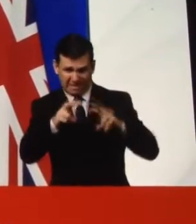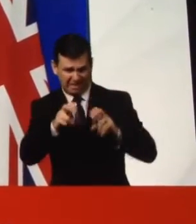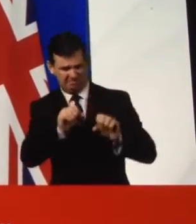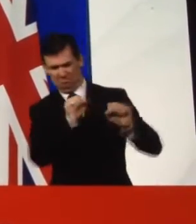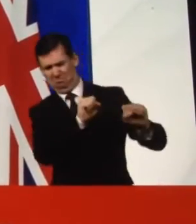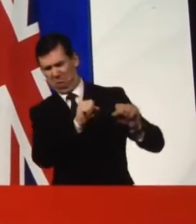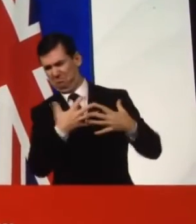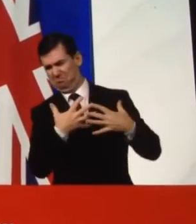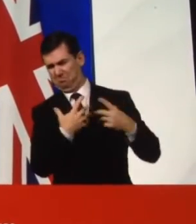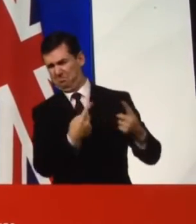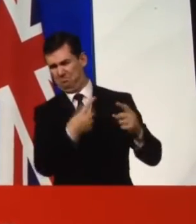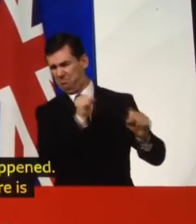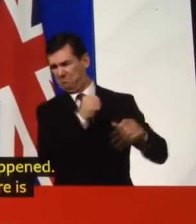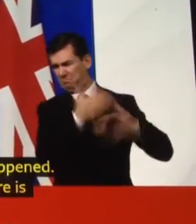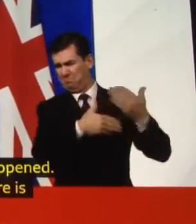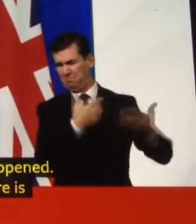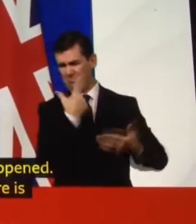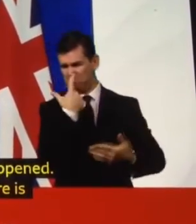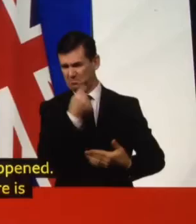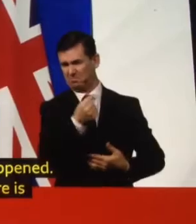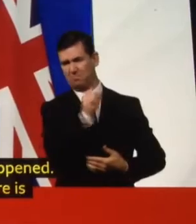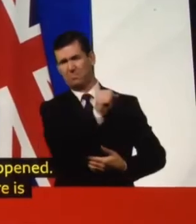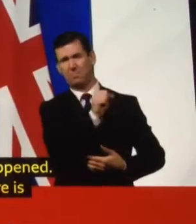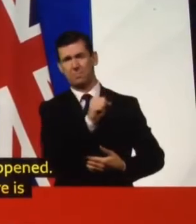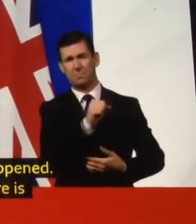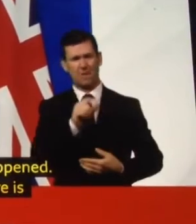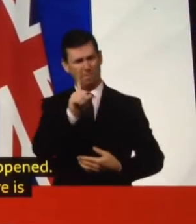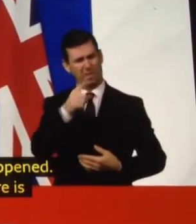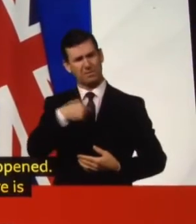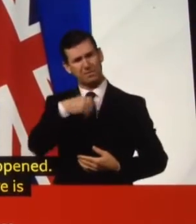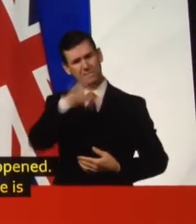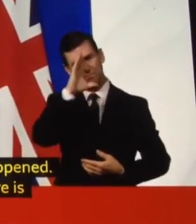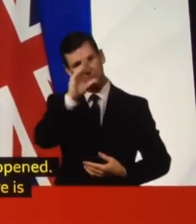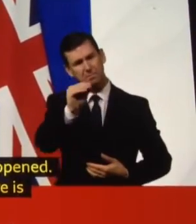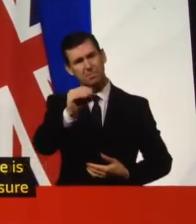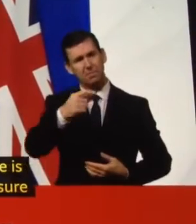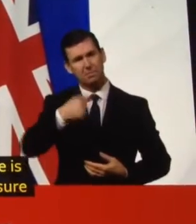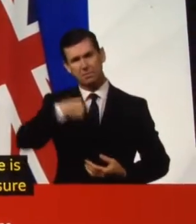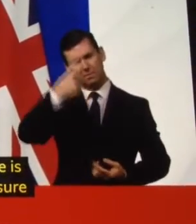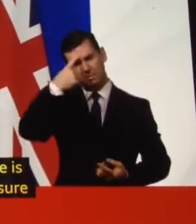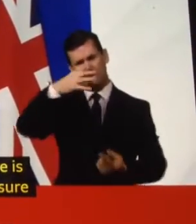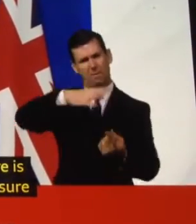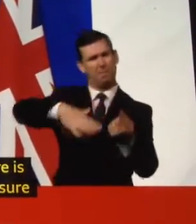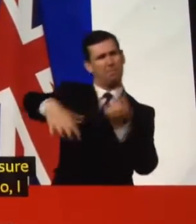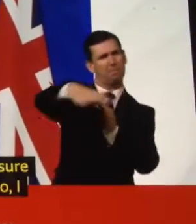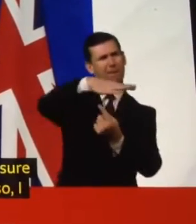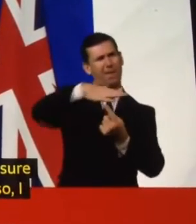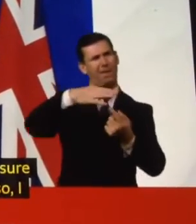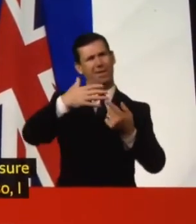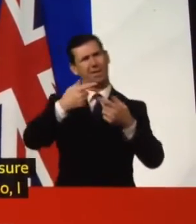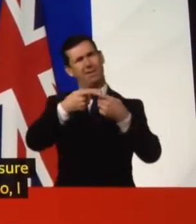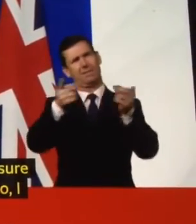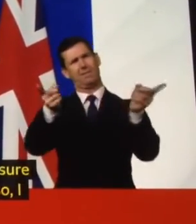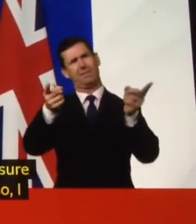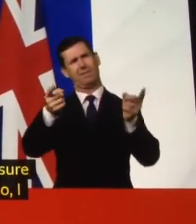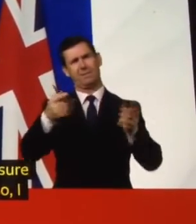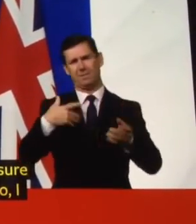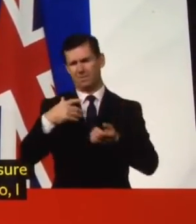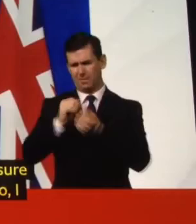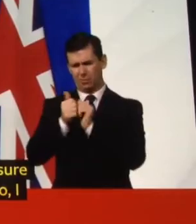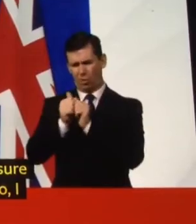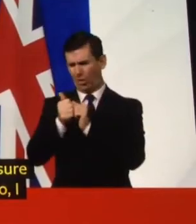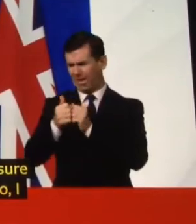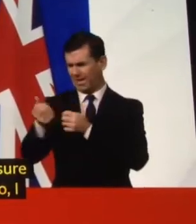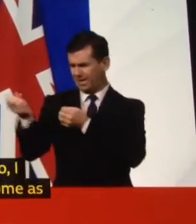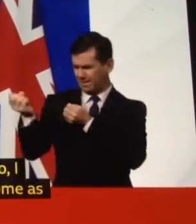they will. But I think that, if I may say so, I think that the public can readily, as I think colleagues have said, the public